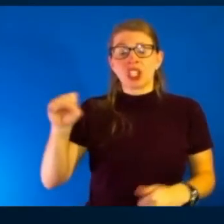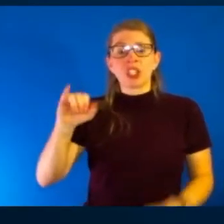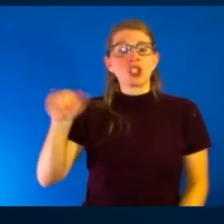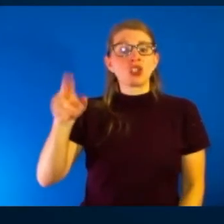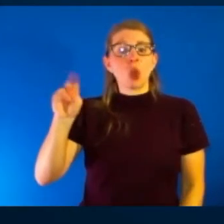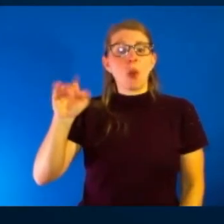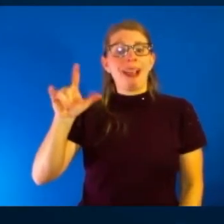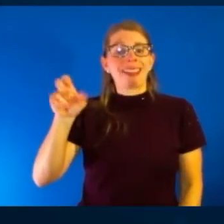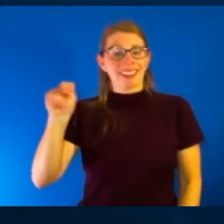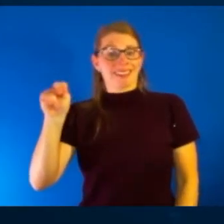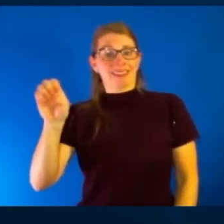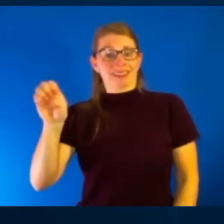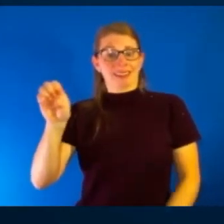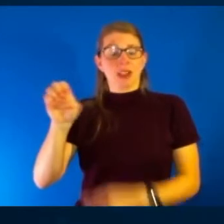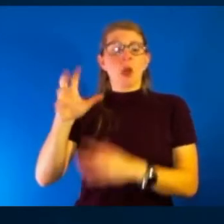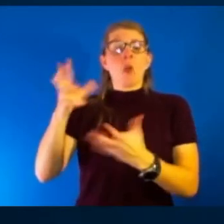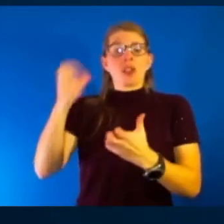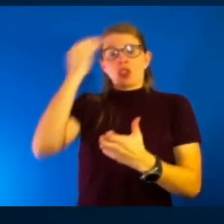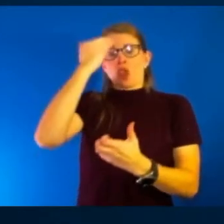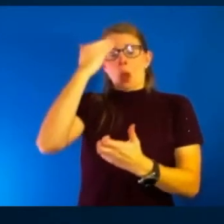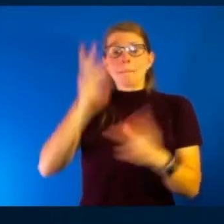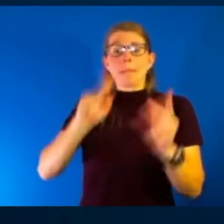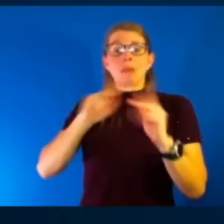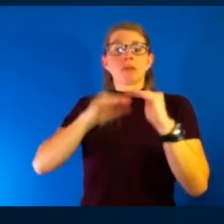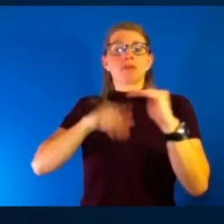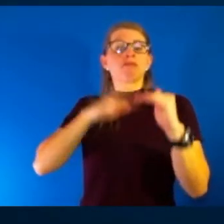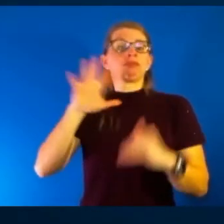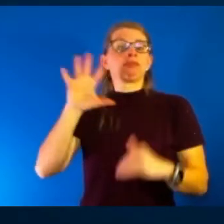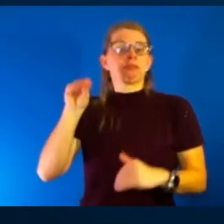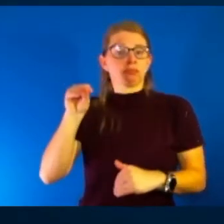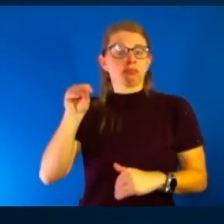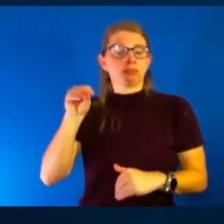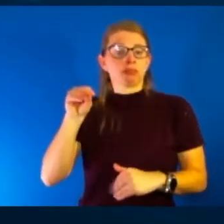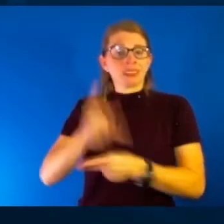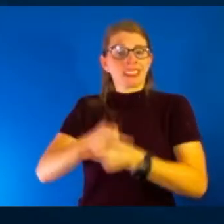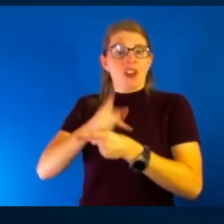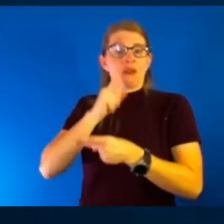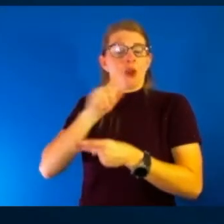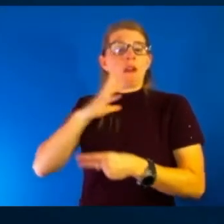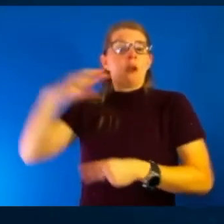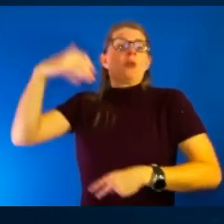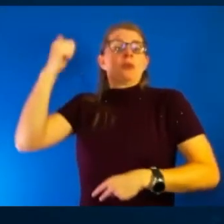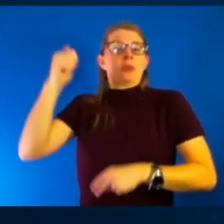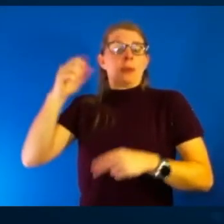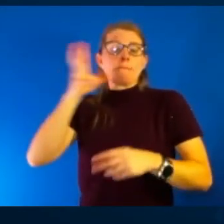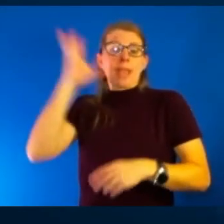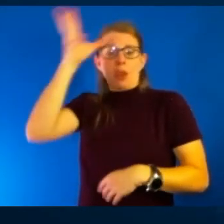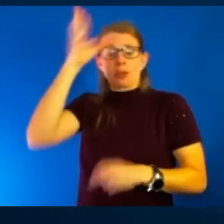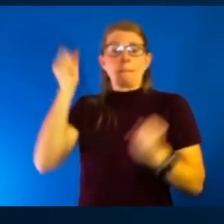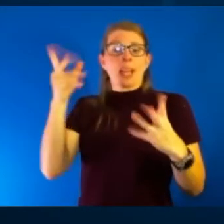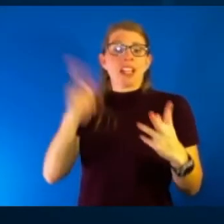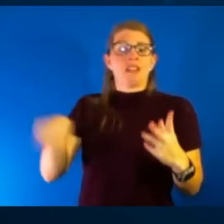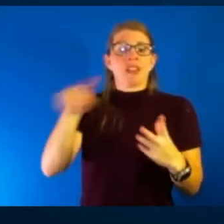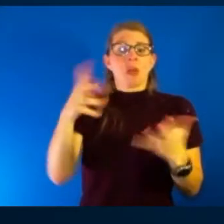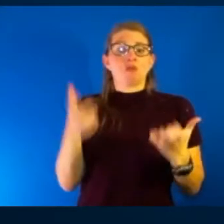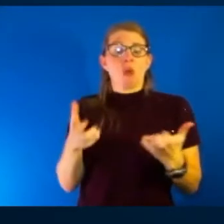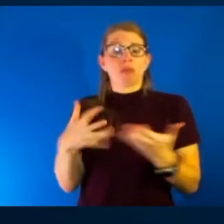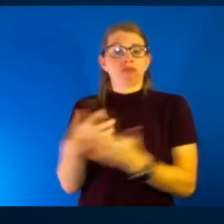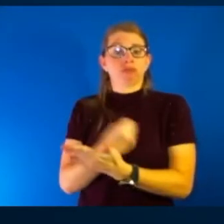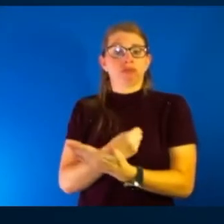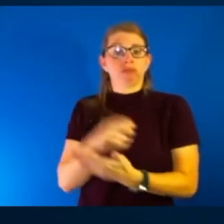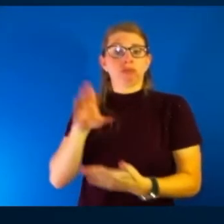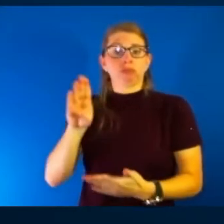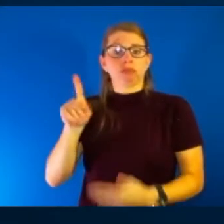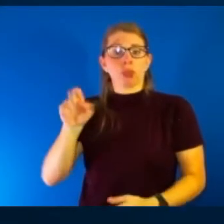to know with lots of people under 50, who care for their elderly parents, many of them would like to get their booster to make sure that they're protecting